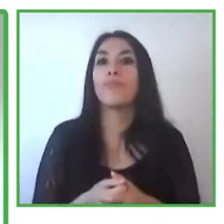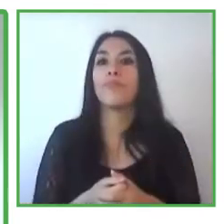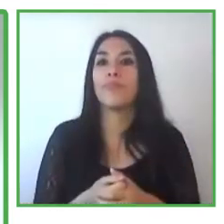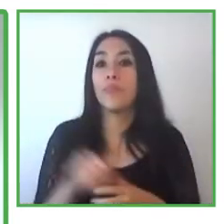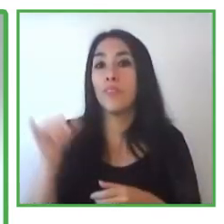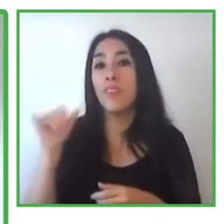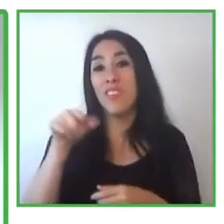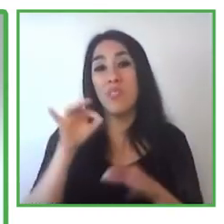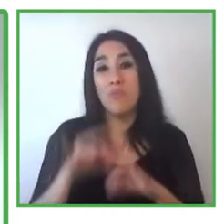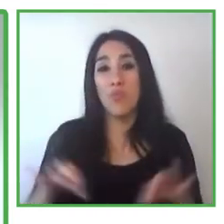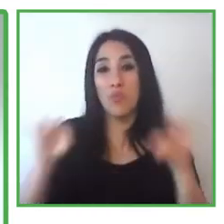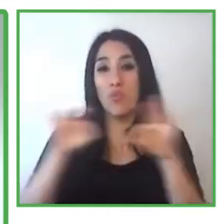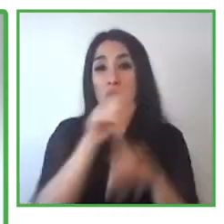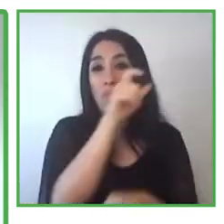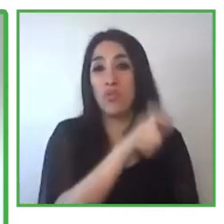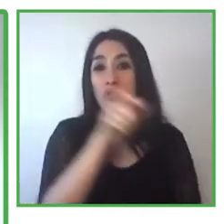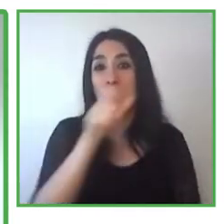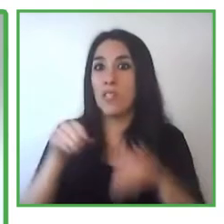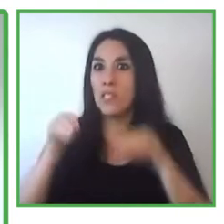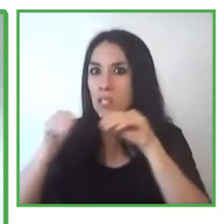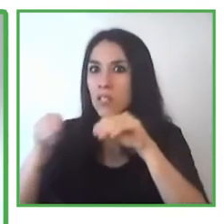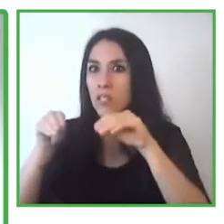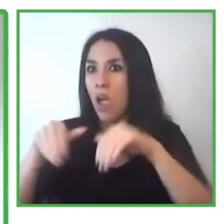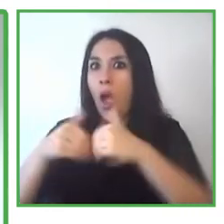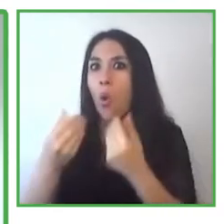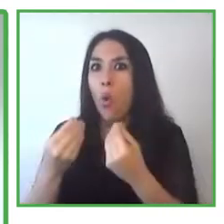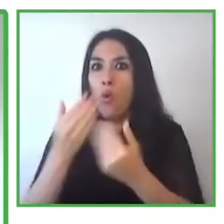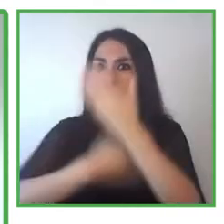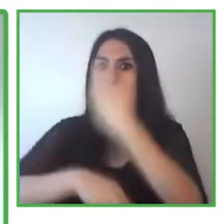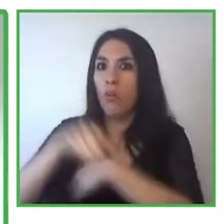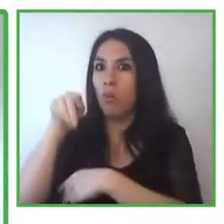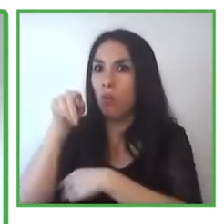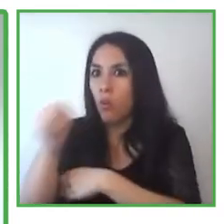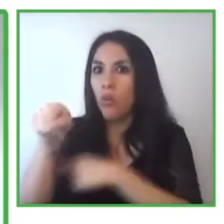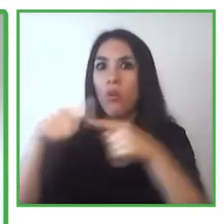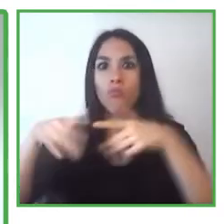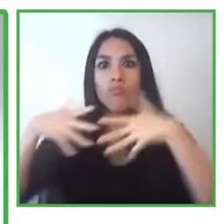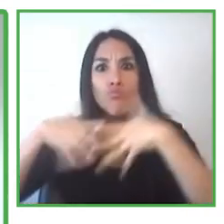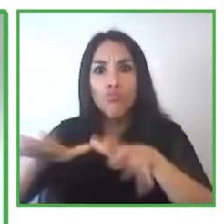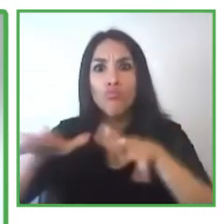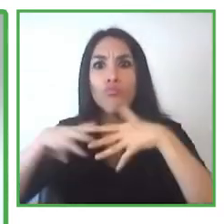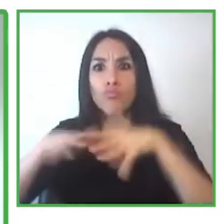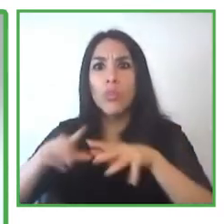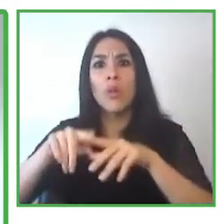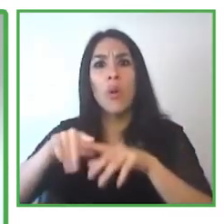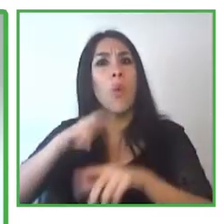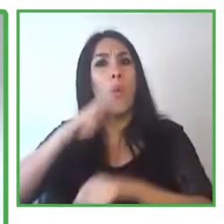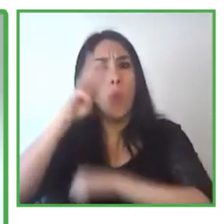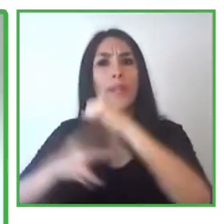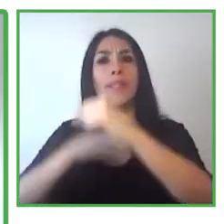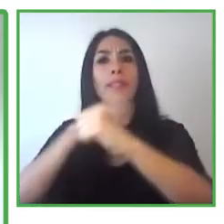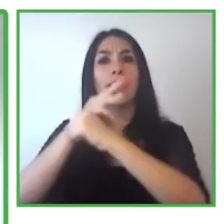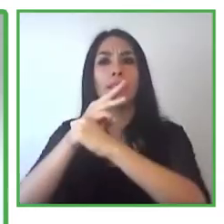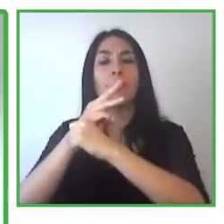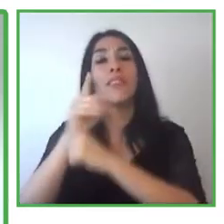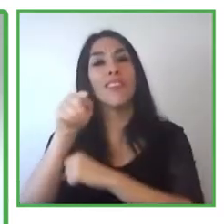specific concepts about the inclusion. And in Brazil,